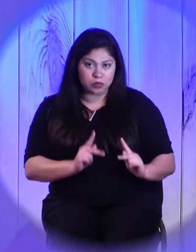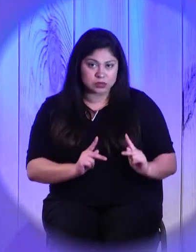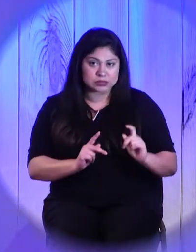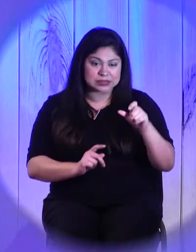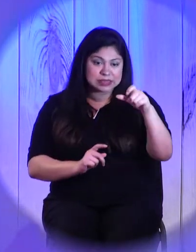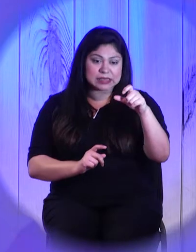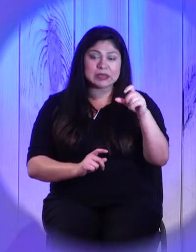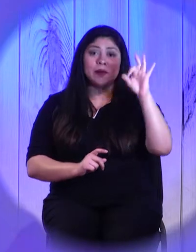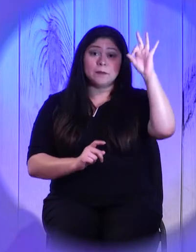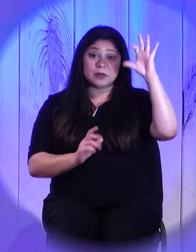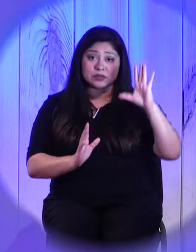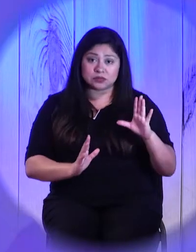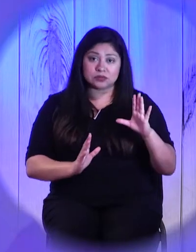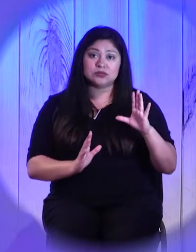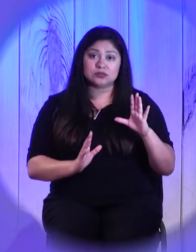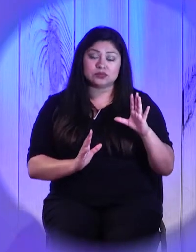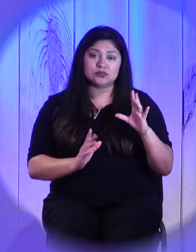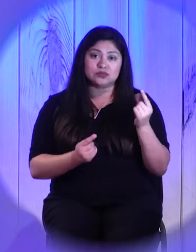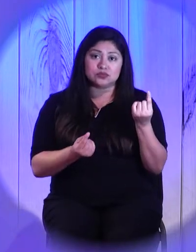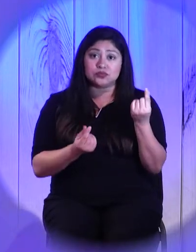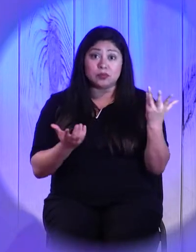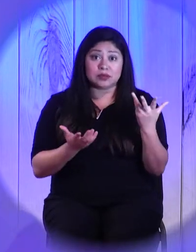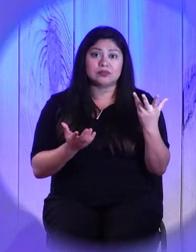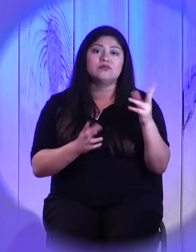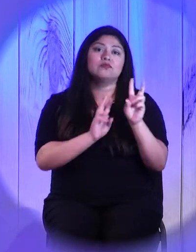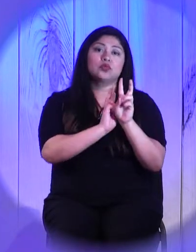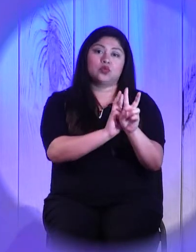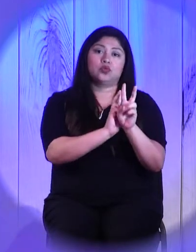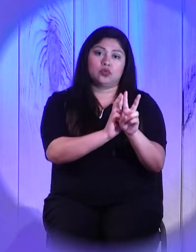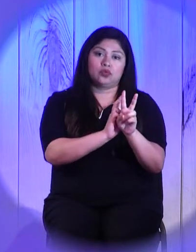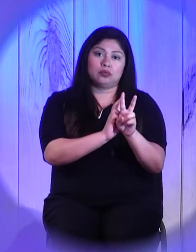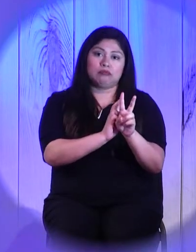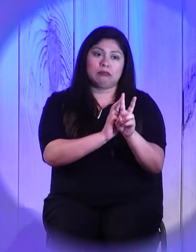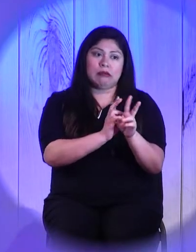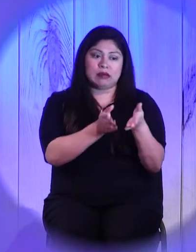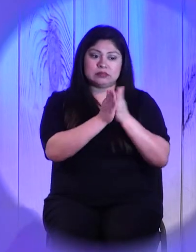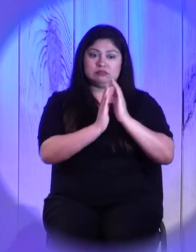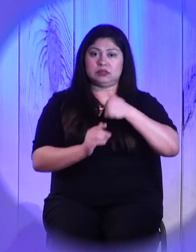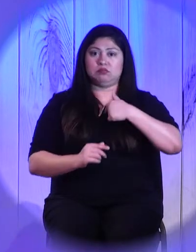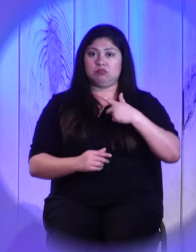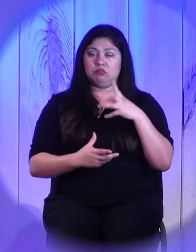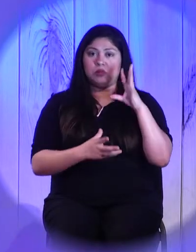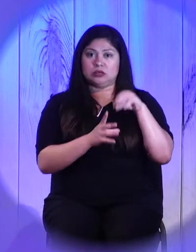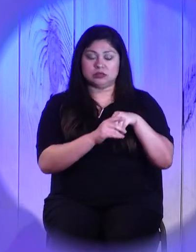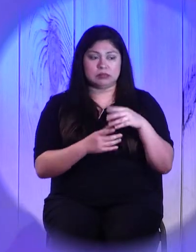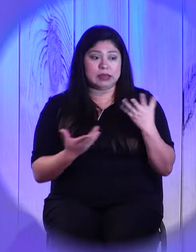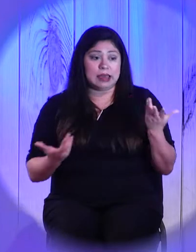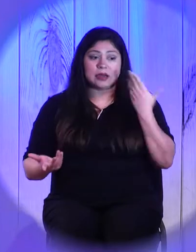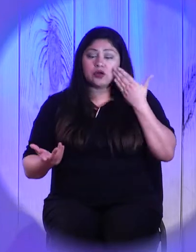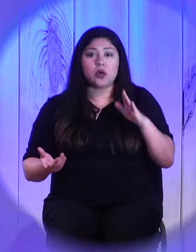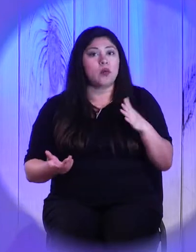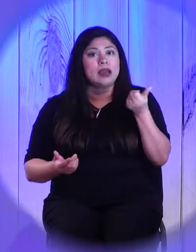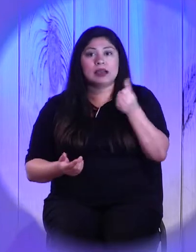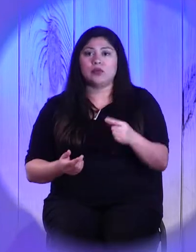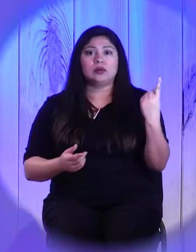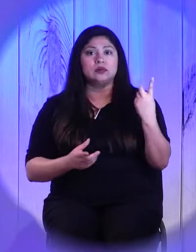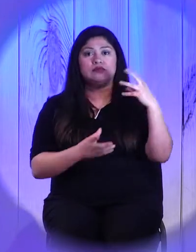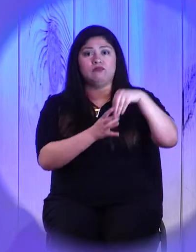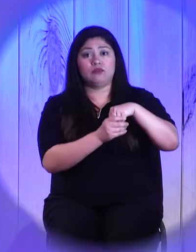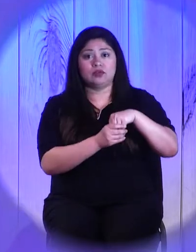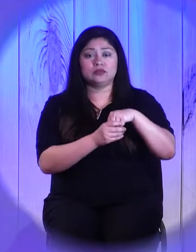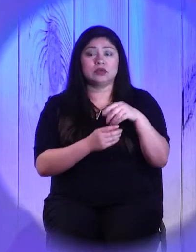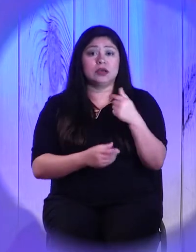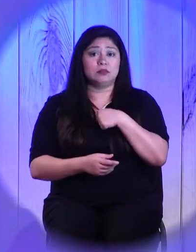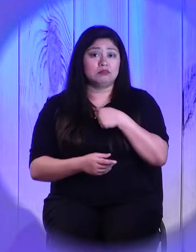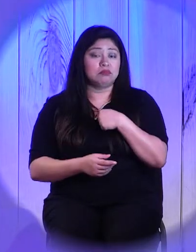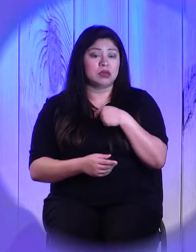a minister to do the funeral, and they asked me to participate, and I didn't know anyone involved. And I was about to walk up there